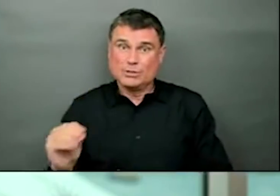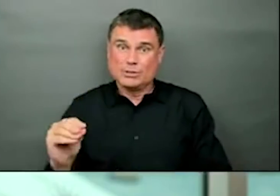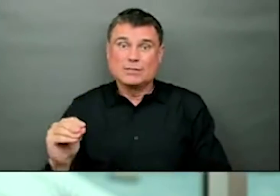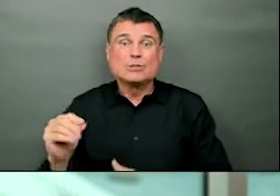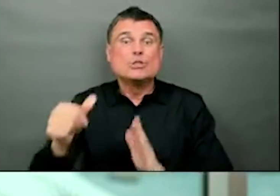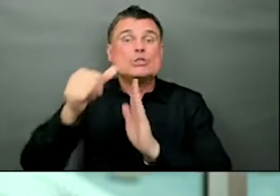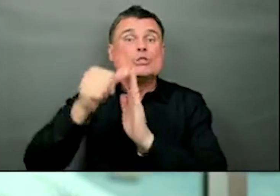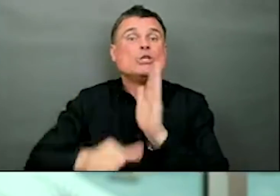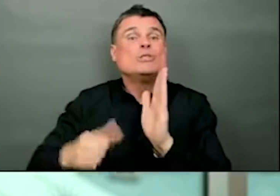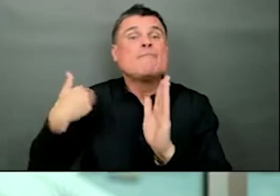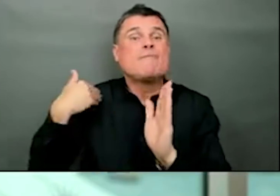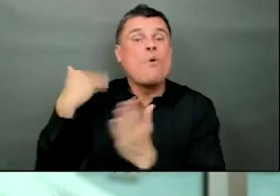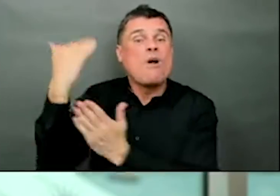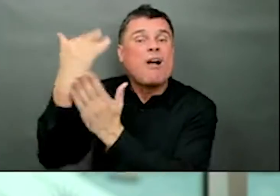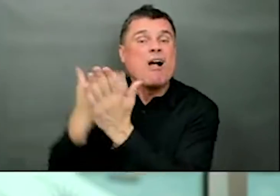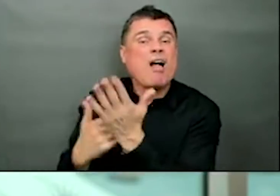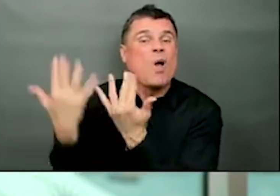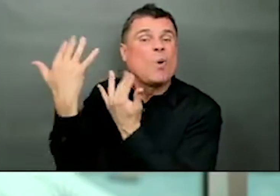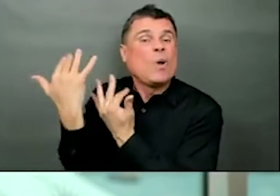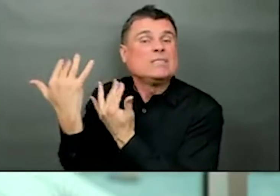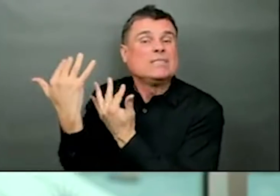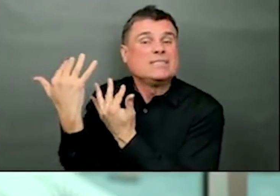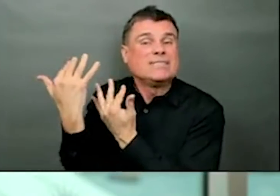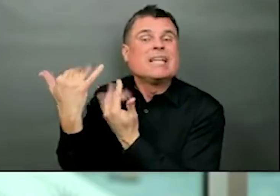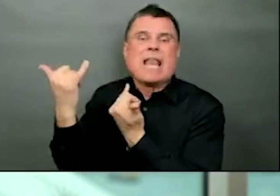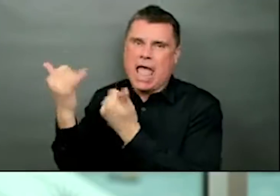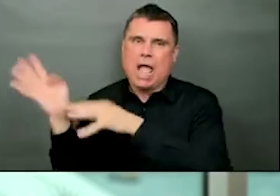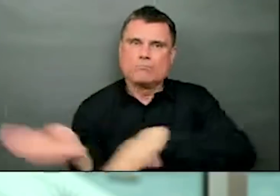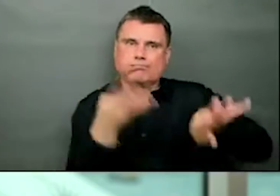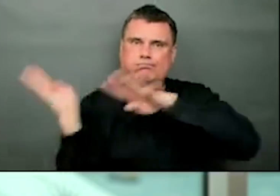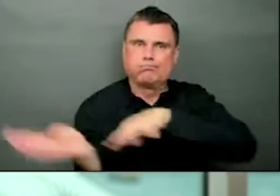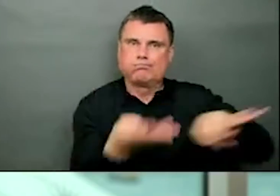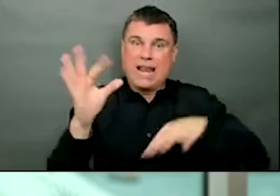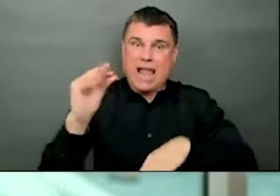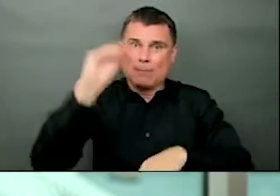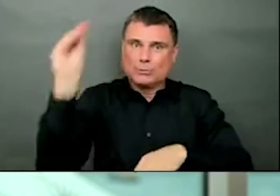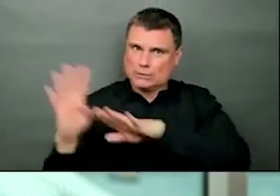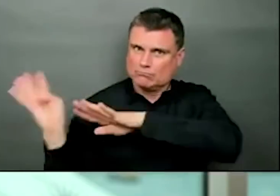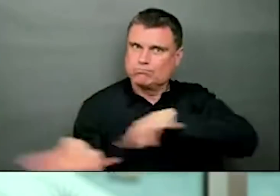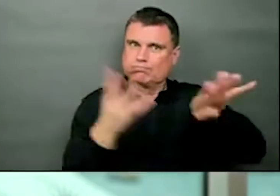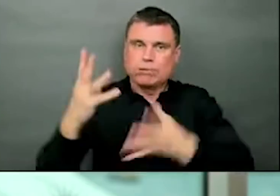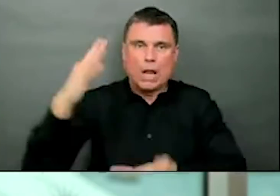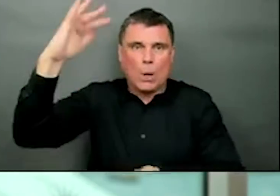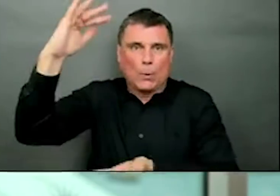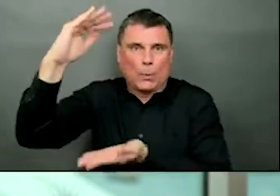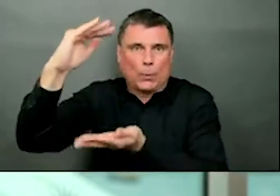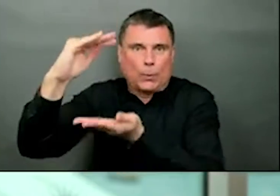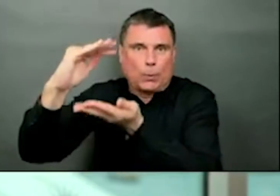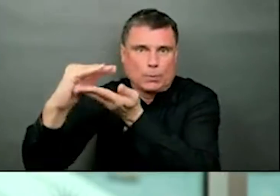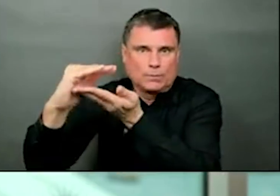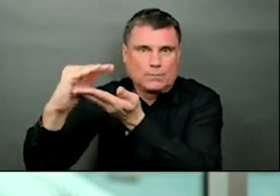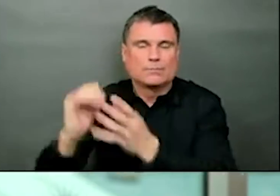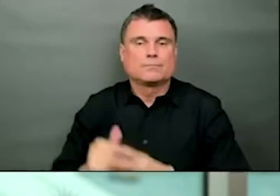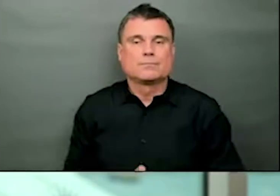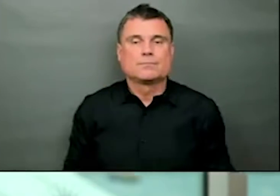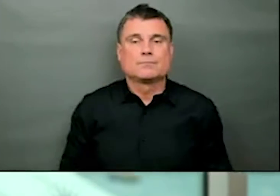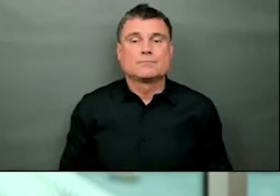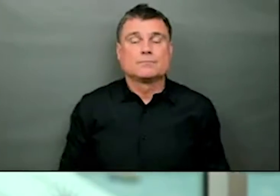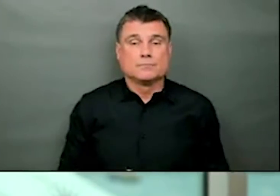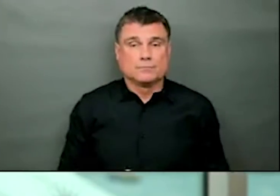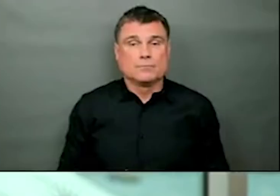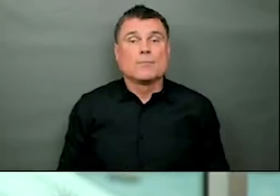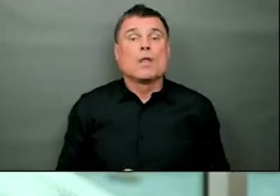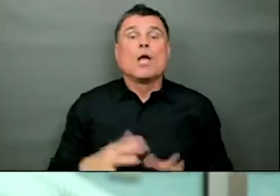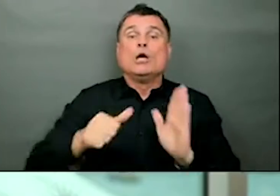As well we continue to schedule and deliver surgeries that were not scheduled due to the pandemic and to change the way we deliver surgeries in BC. To